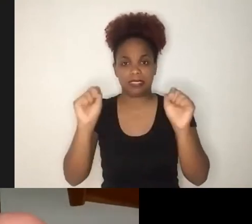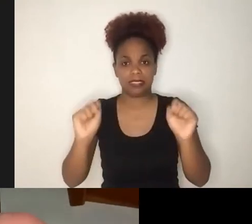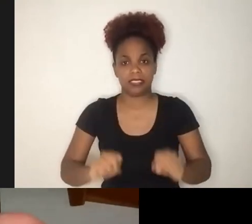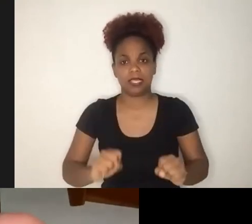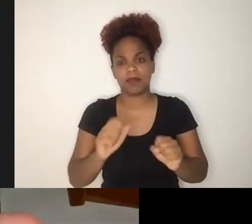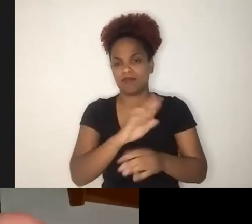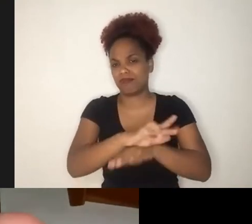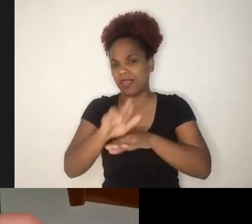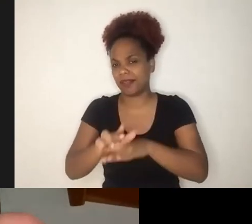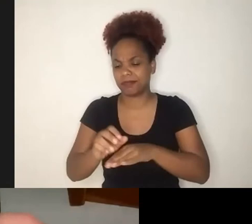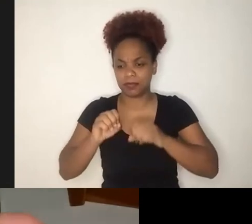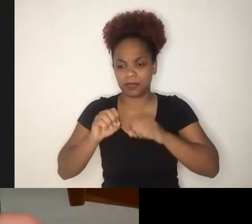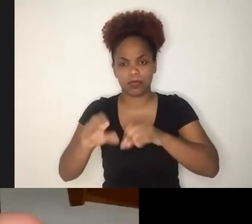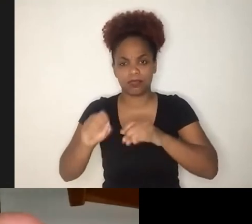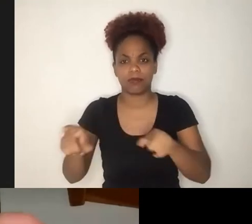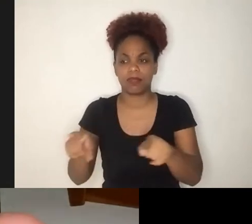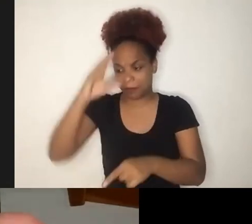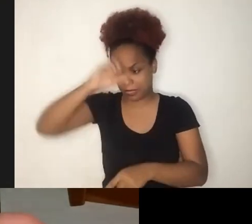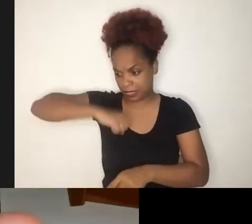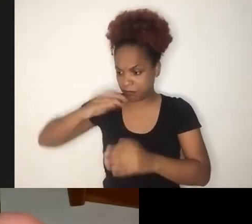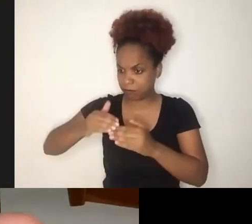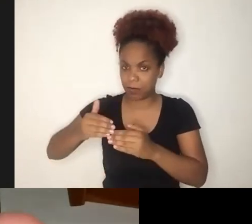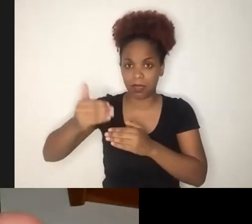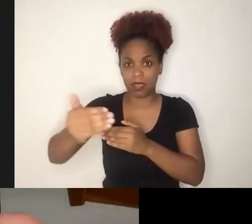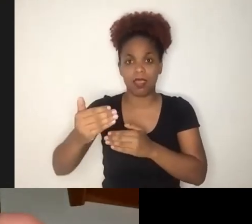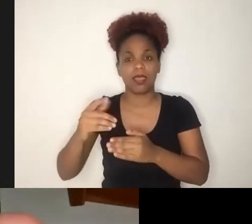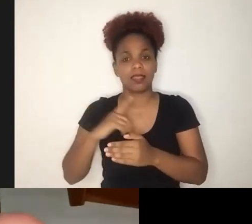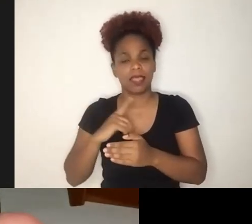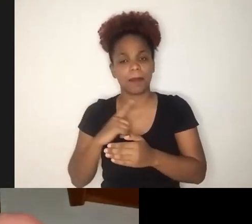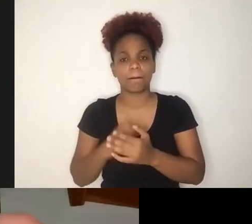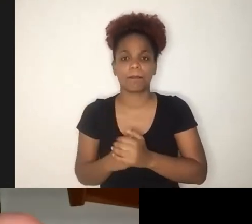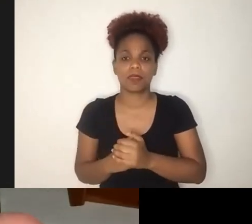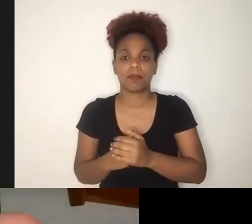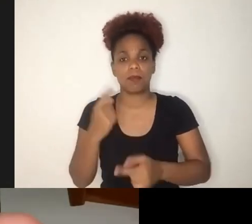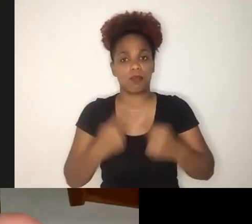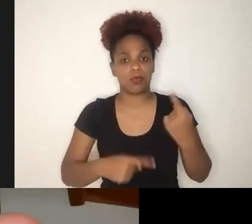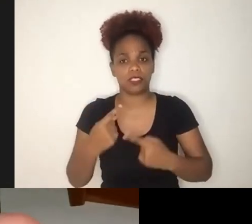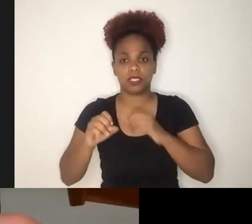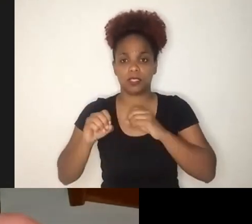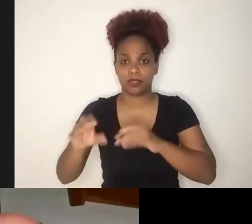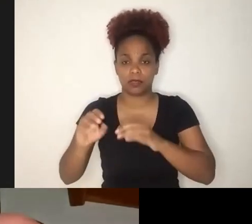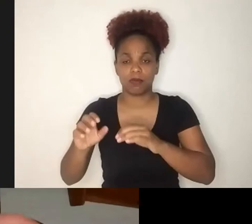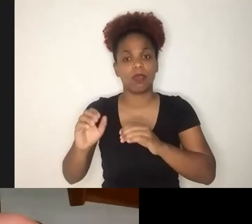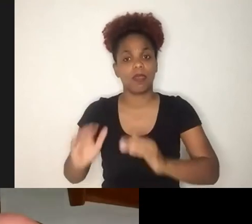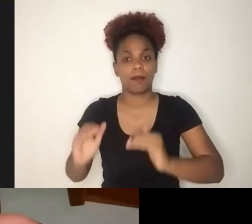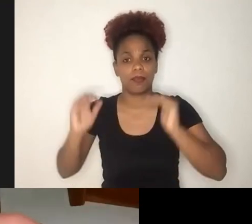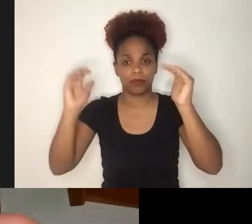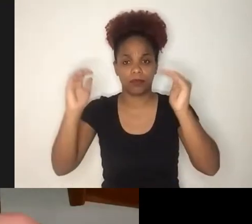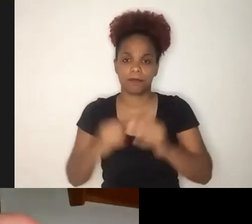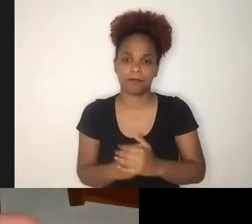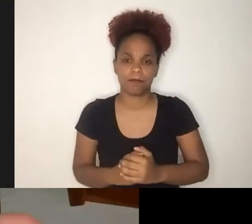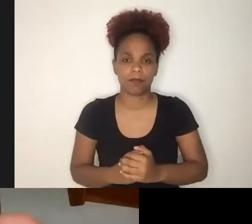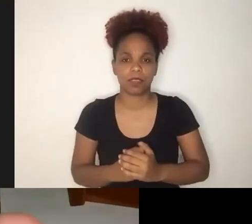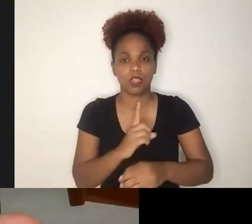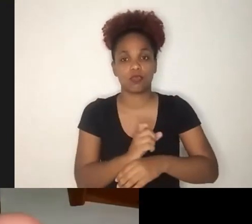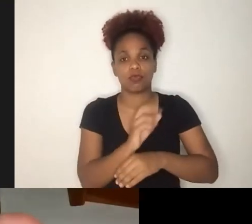policy and evaluation. Dirk will speak online,